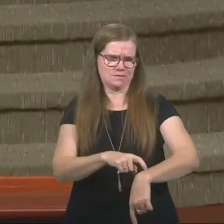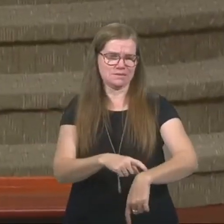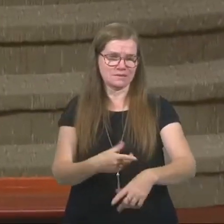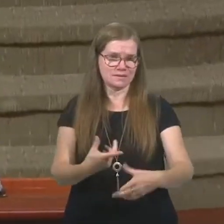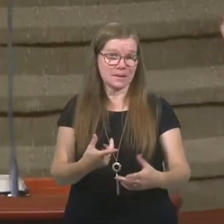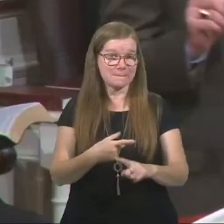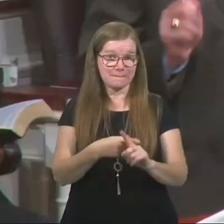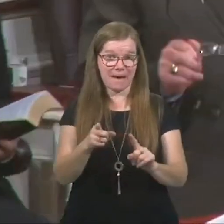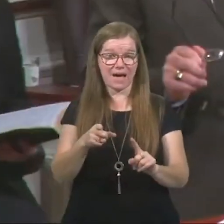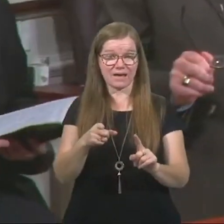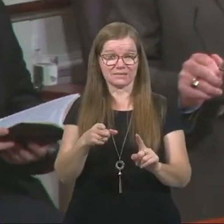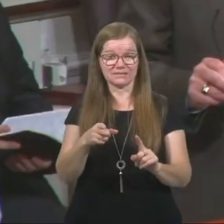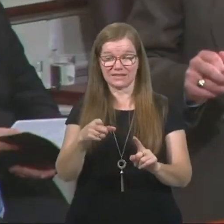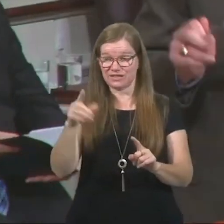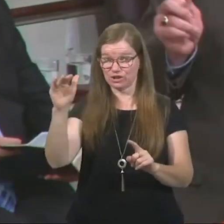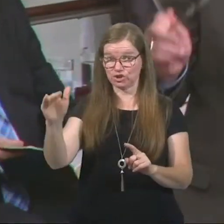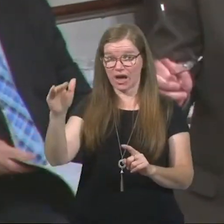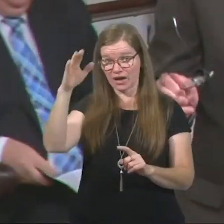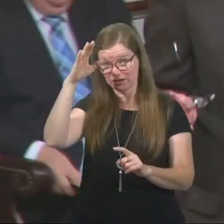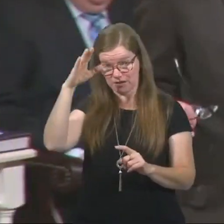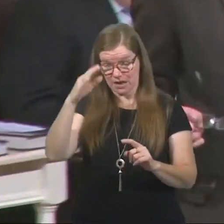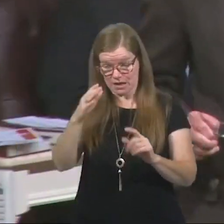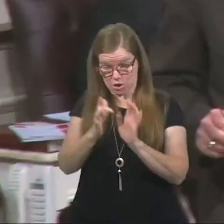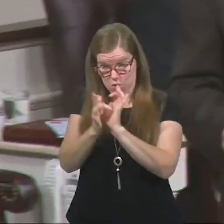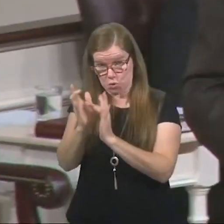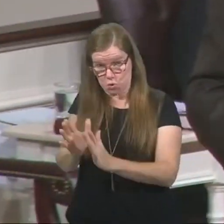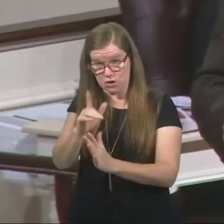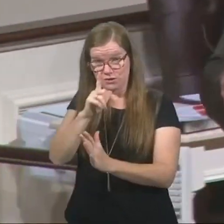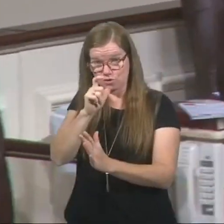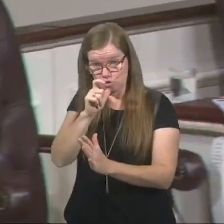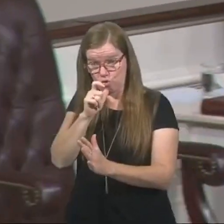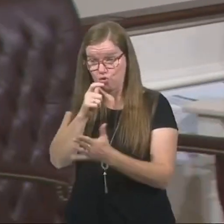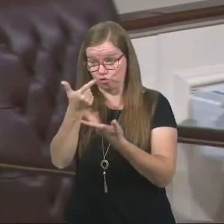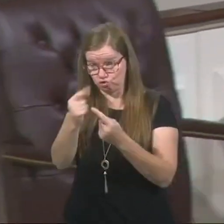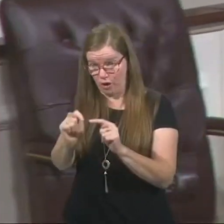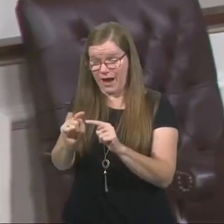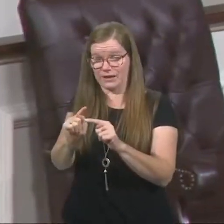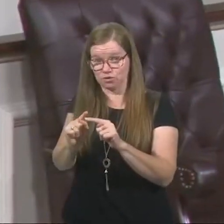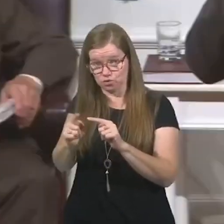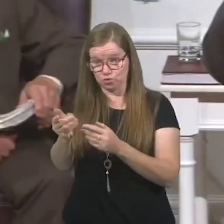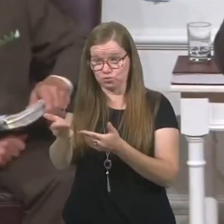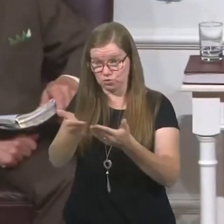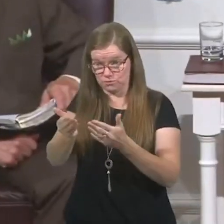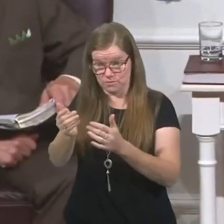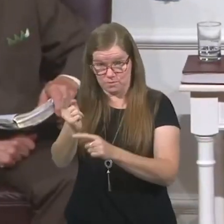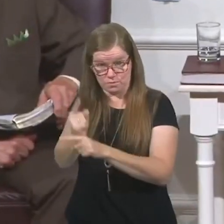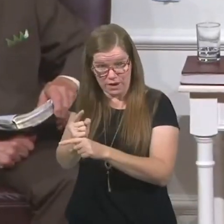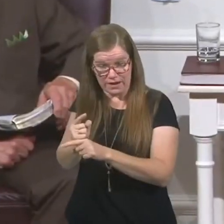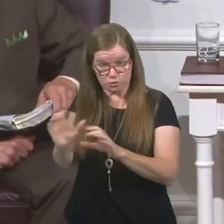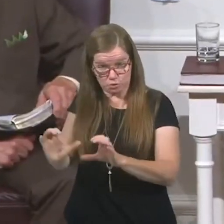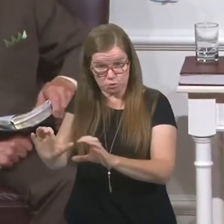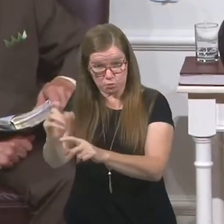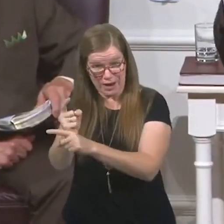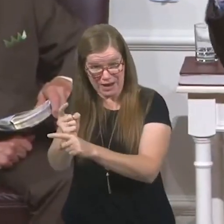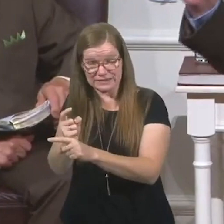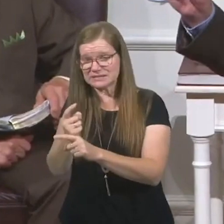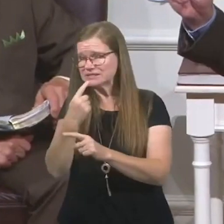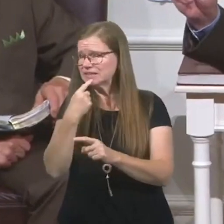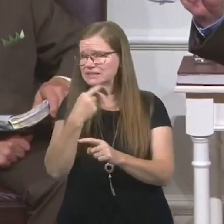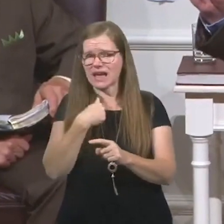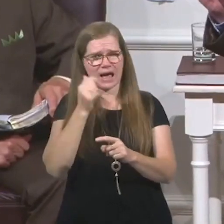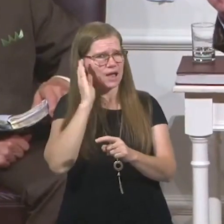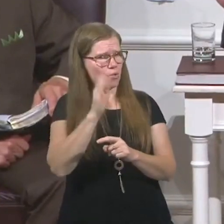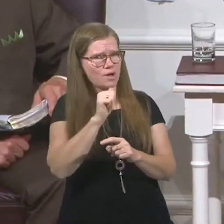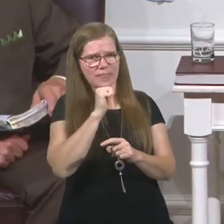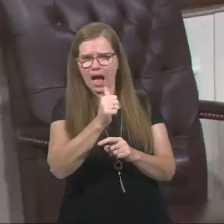the child of God who's trying to live a fervent life, he is reconciled in his mind. You know, I'm not going to use the rest of my